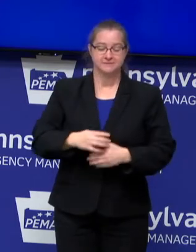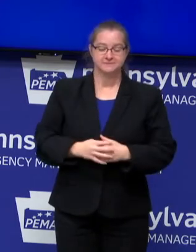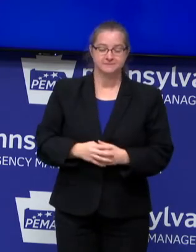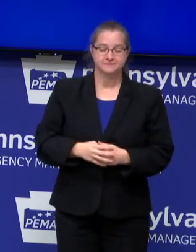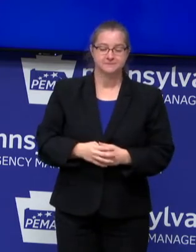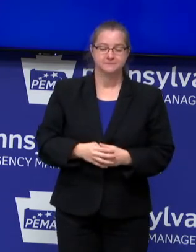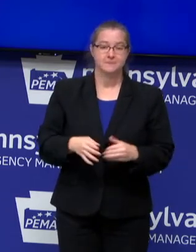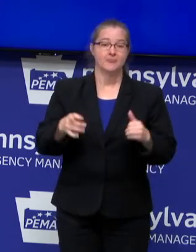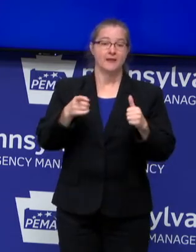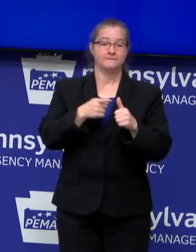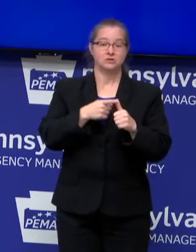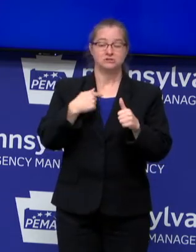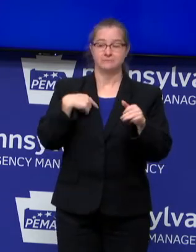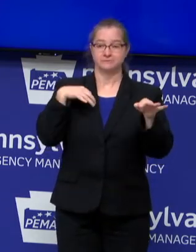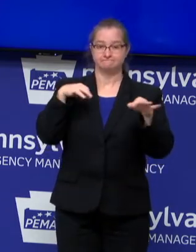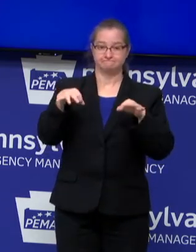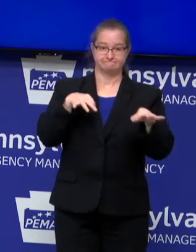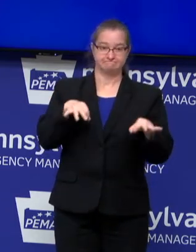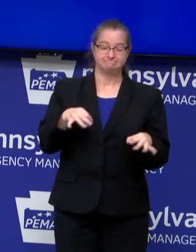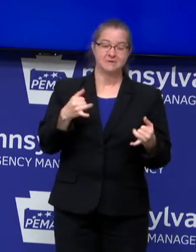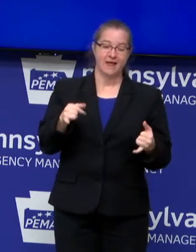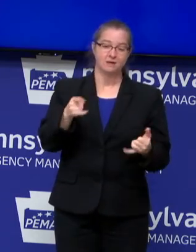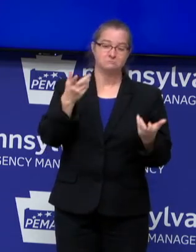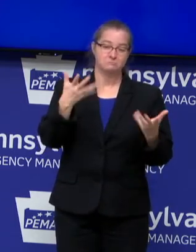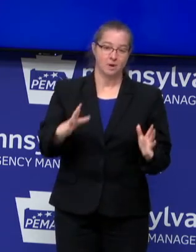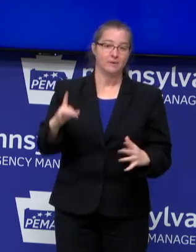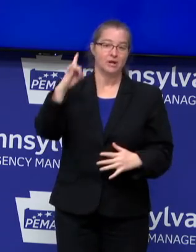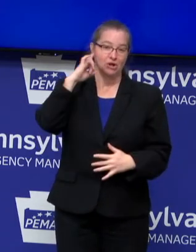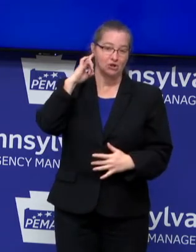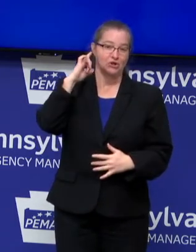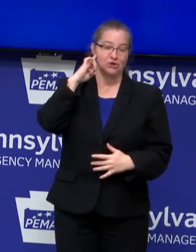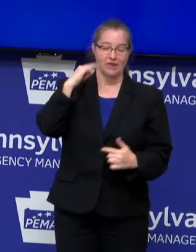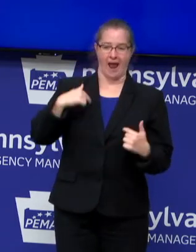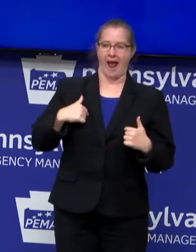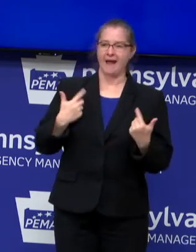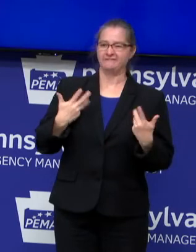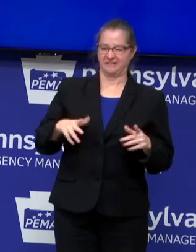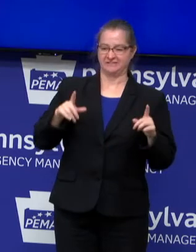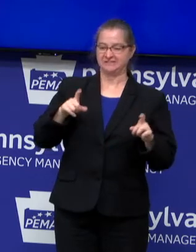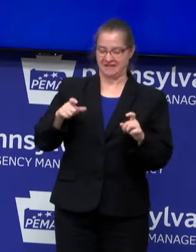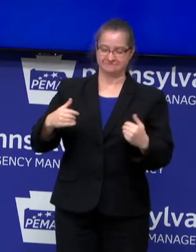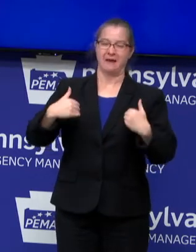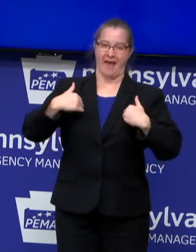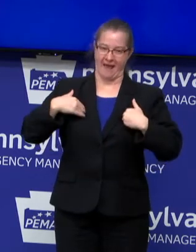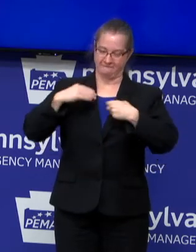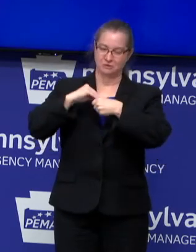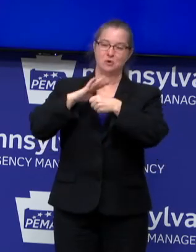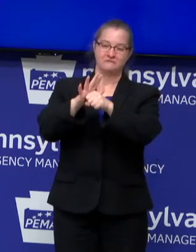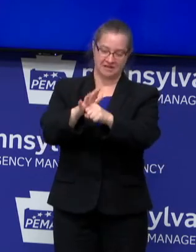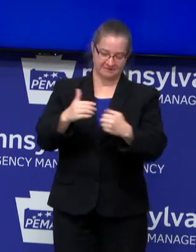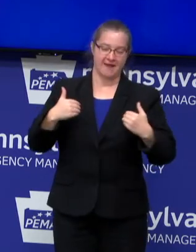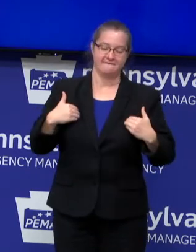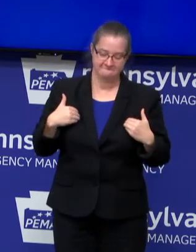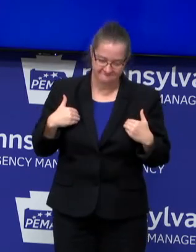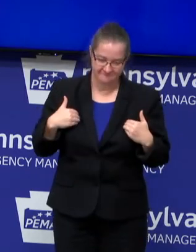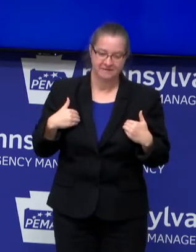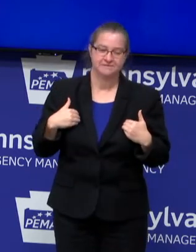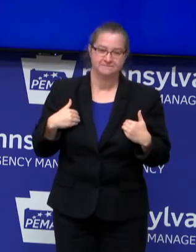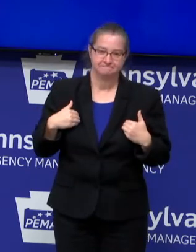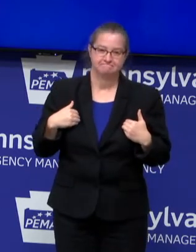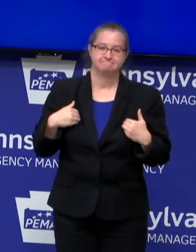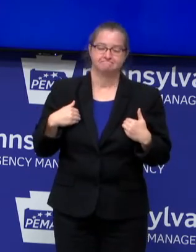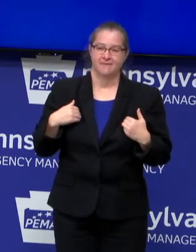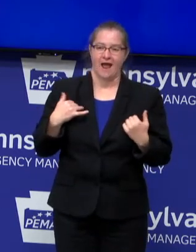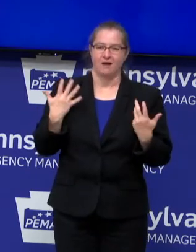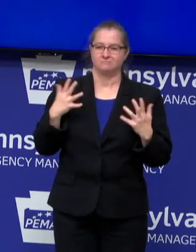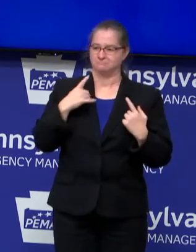First of all, let me just start saying, by now, you've probably all heard that I tested positive for COVID-19. I announced